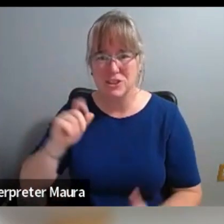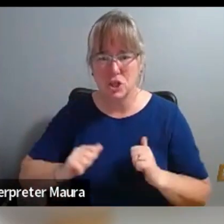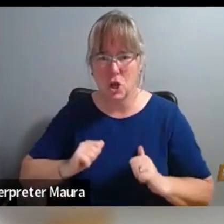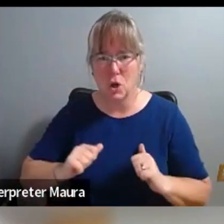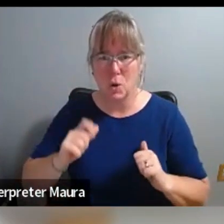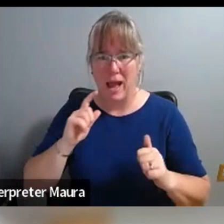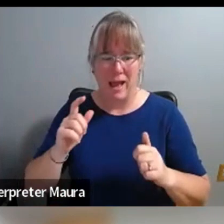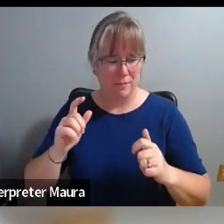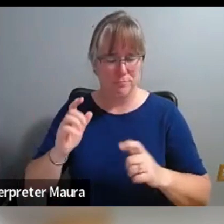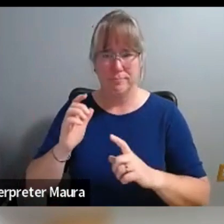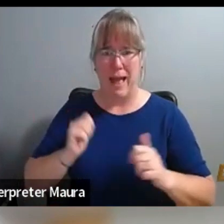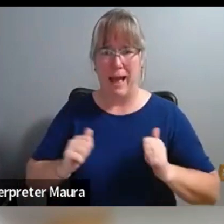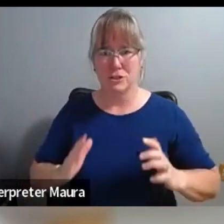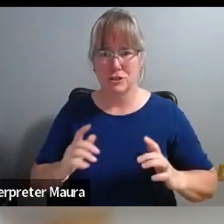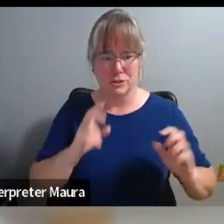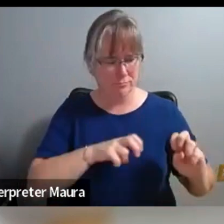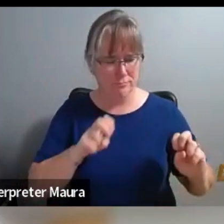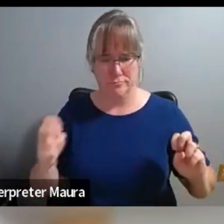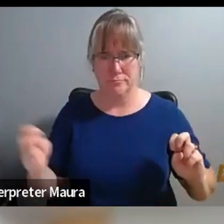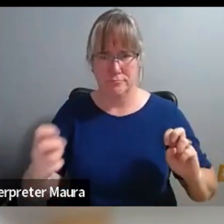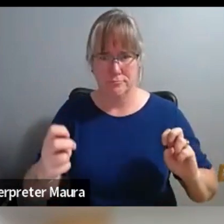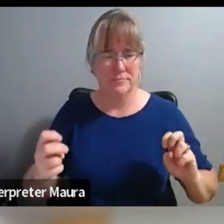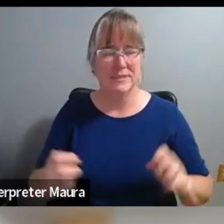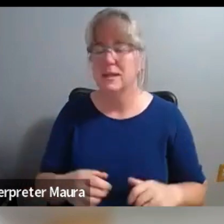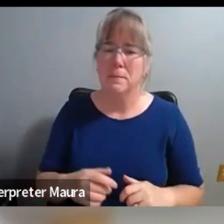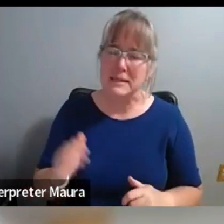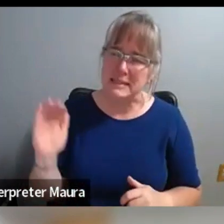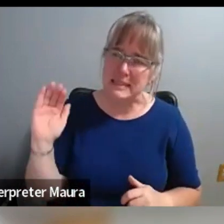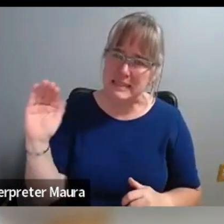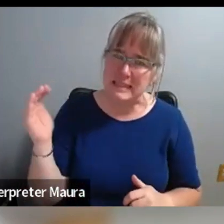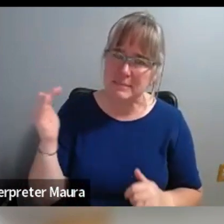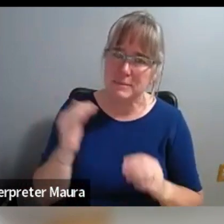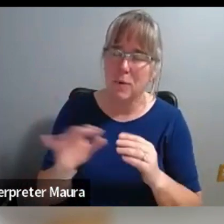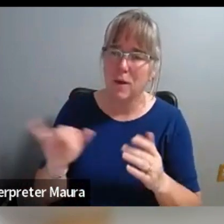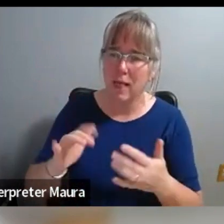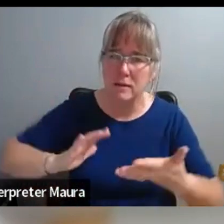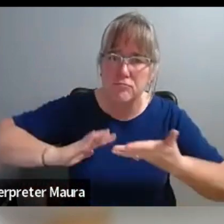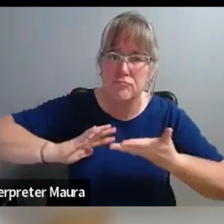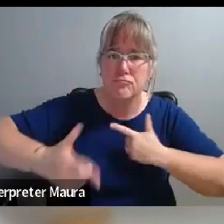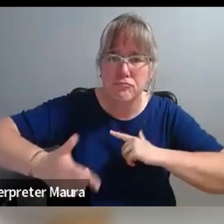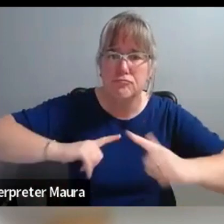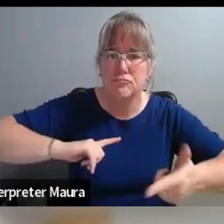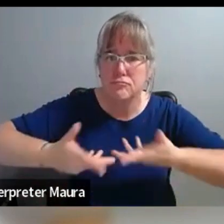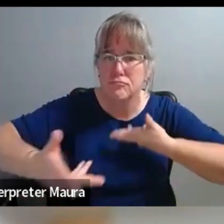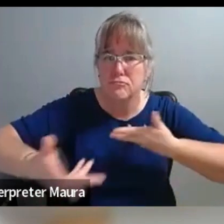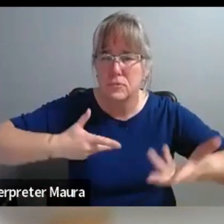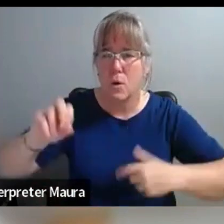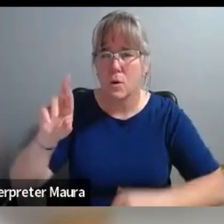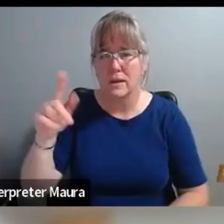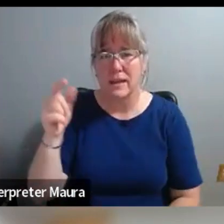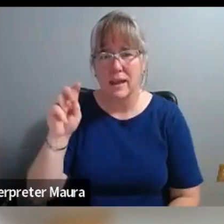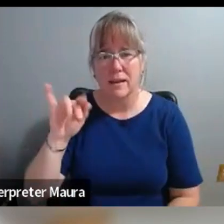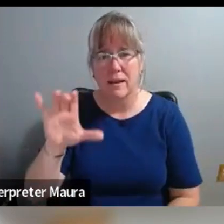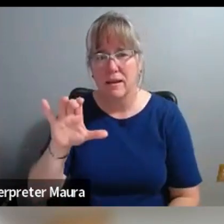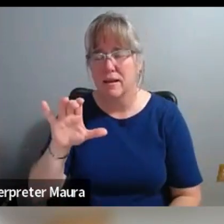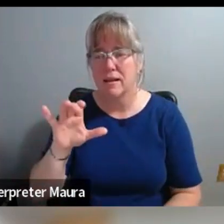to happen. But it sounds like these were conversations that we're sharing and it sort of was organic and not just, you know, a